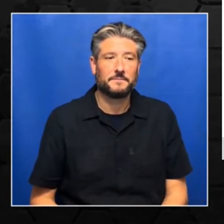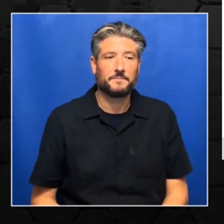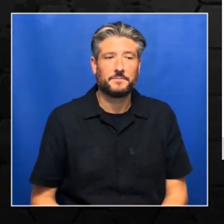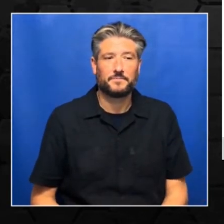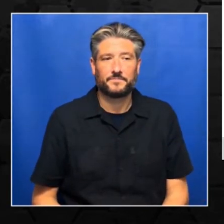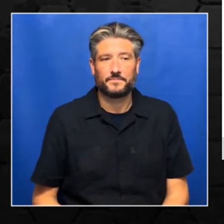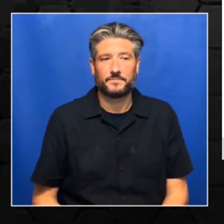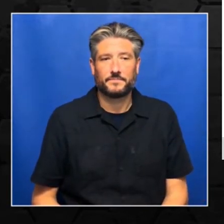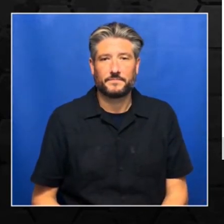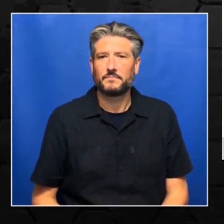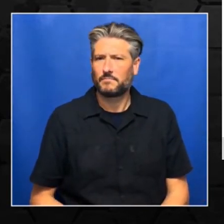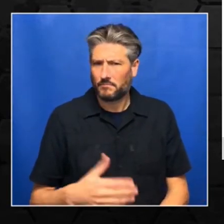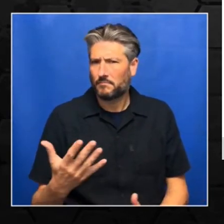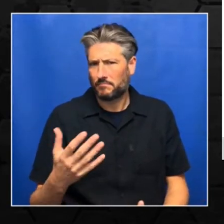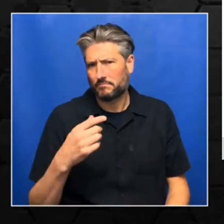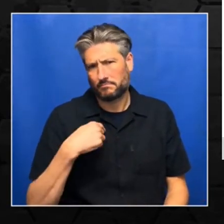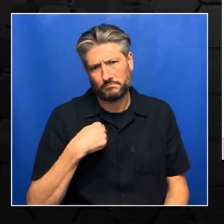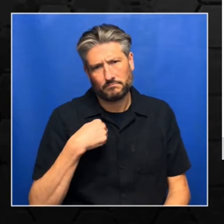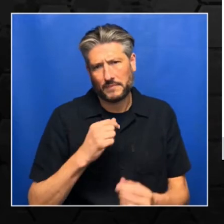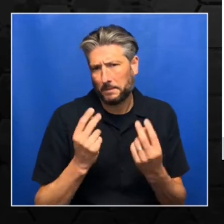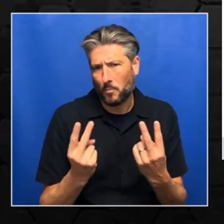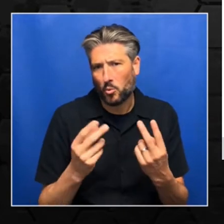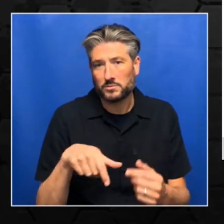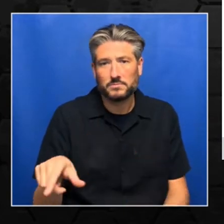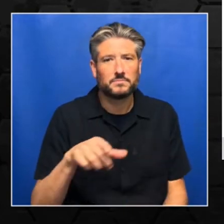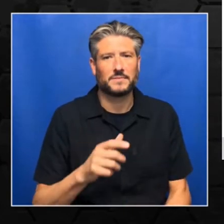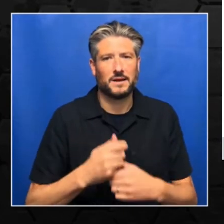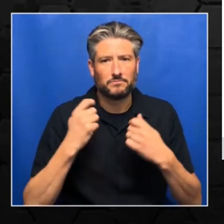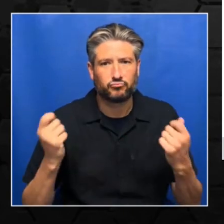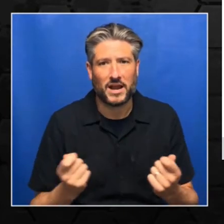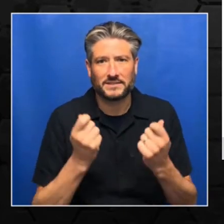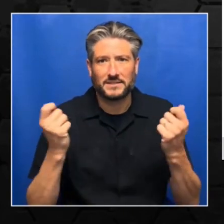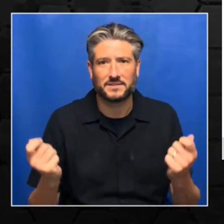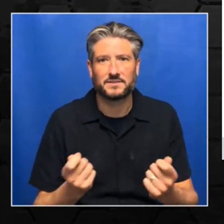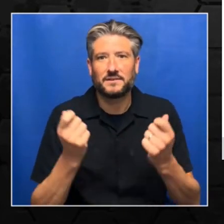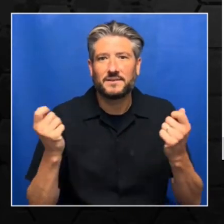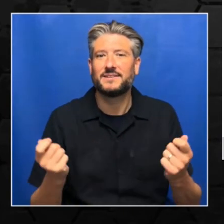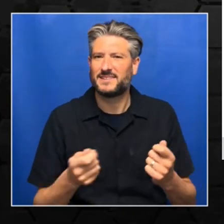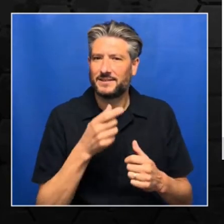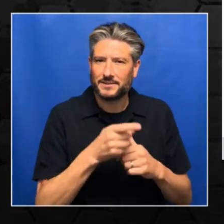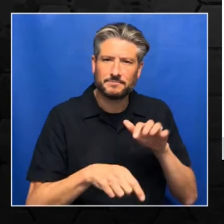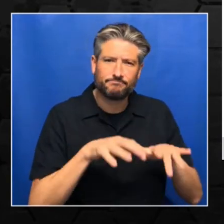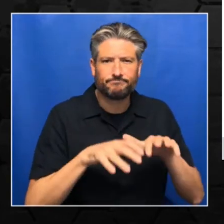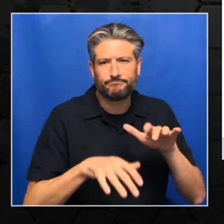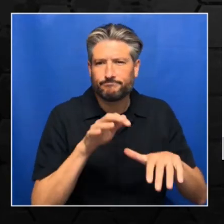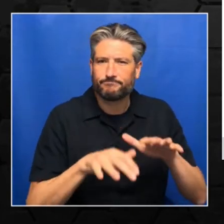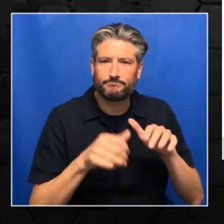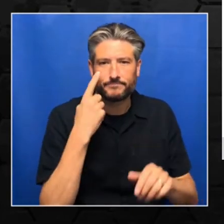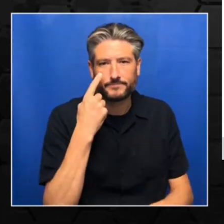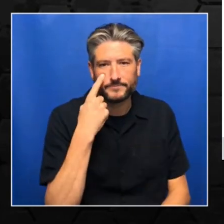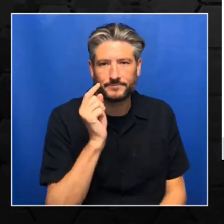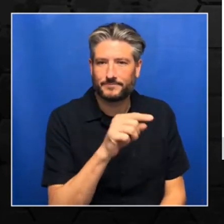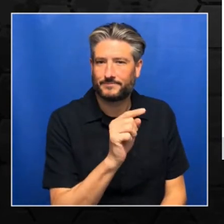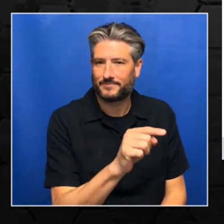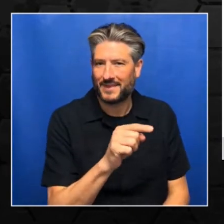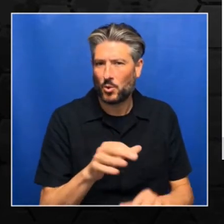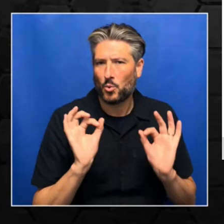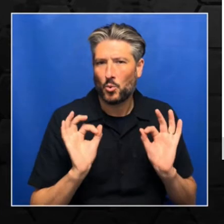always practice. So it's a very good thing. It's a very good, great advantage of Microsoft Learn.